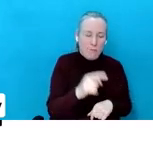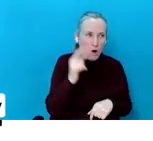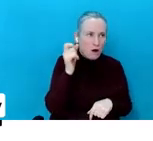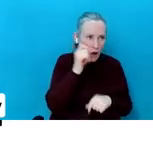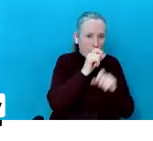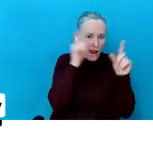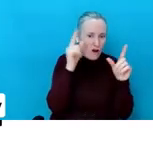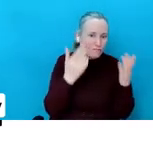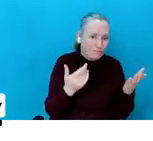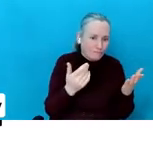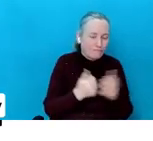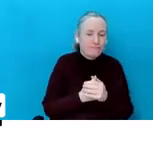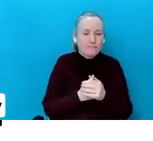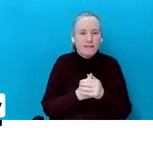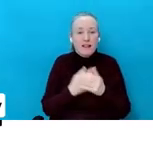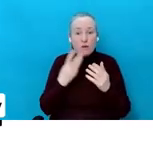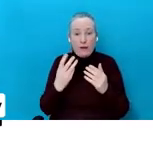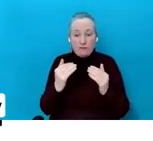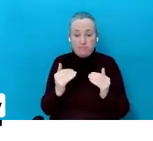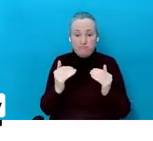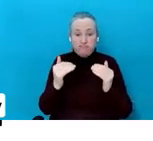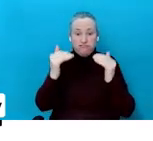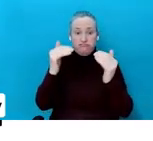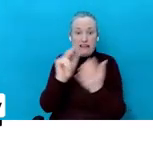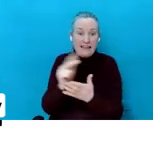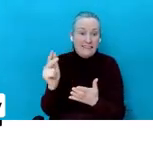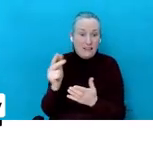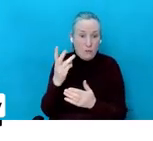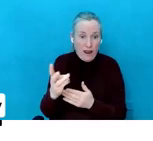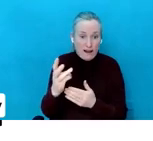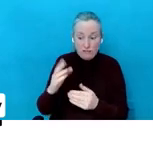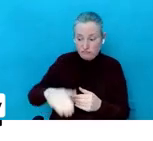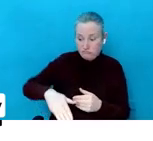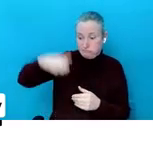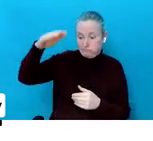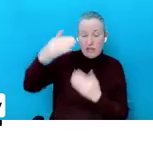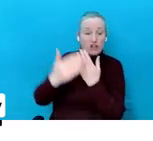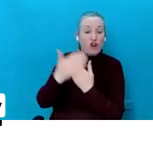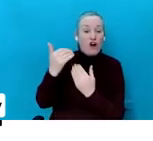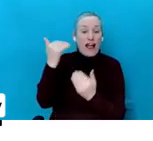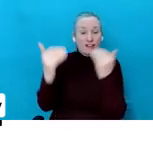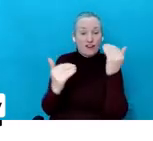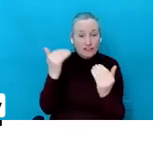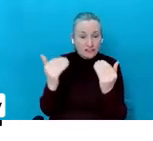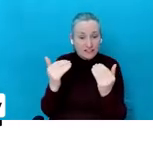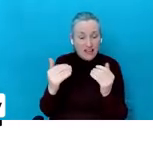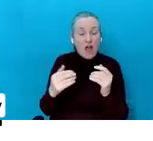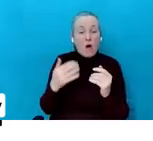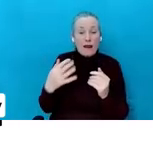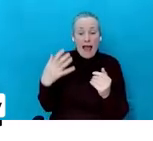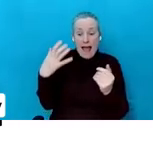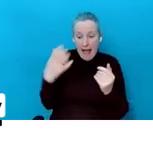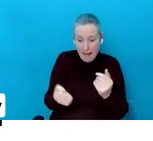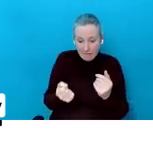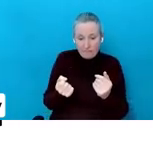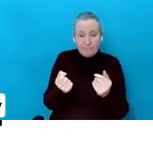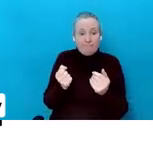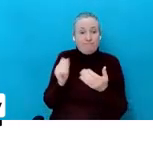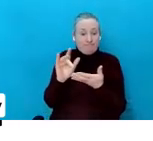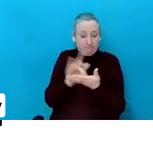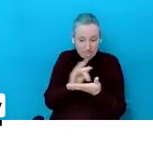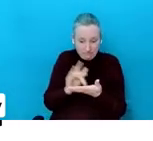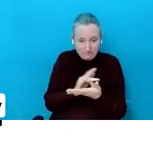it. They're going to get to 18. They're going to grow up into young adults. They're going to have their device and they're going to have to manage it themselves.